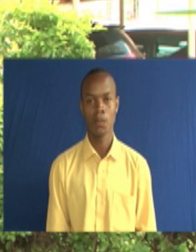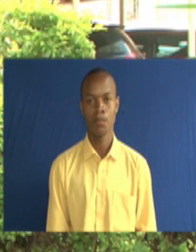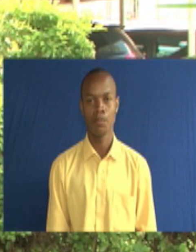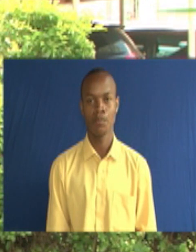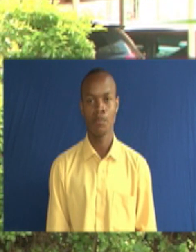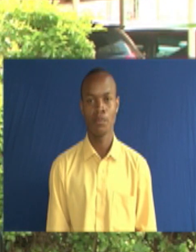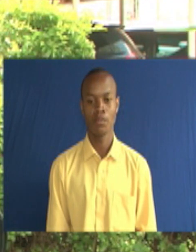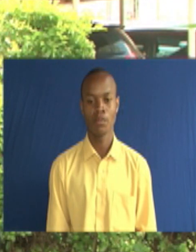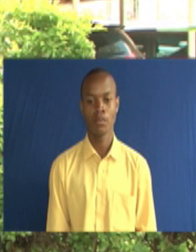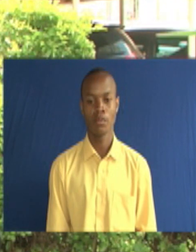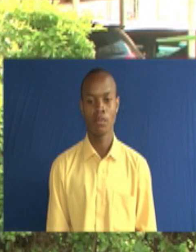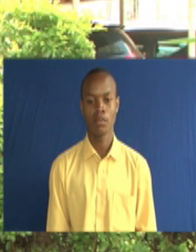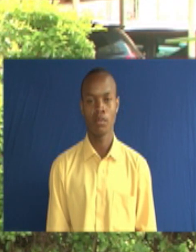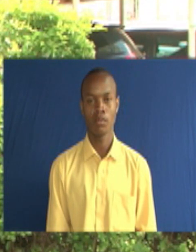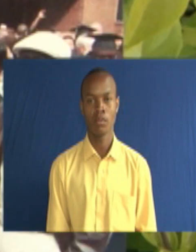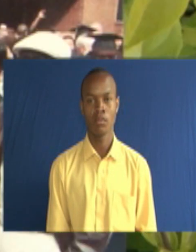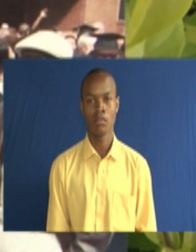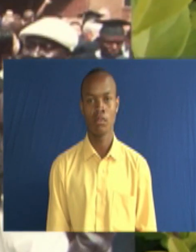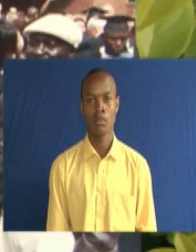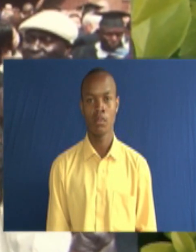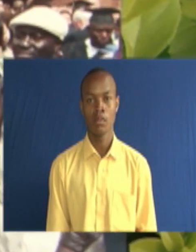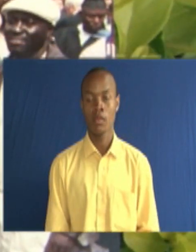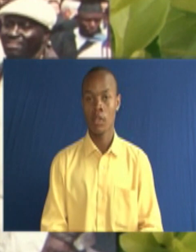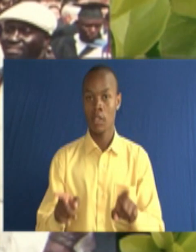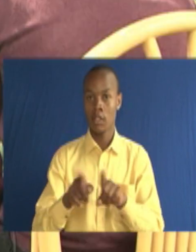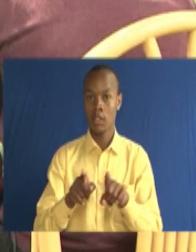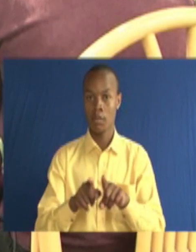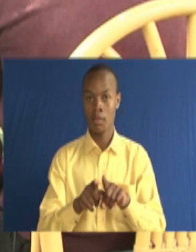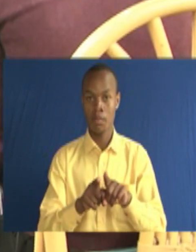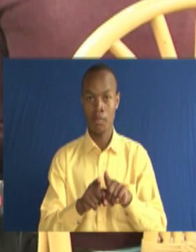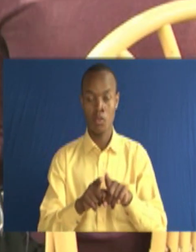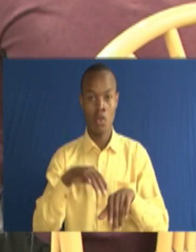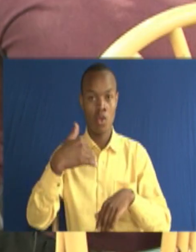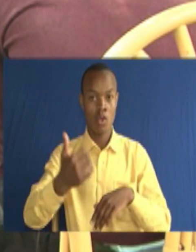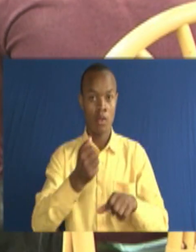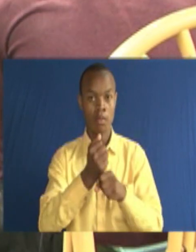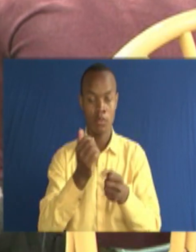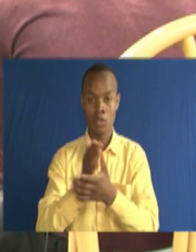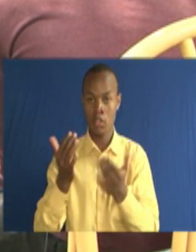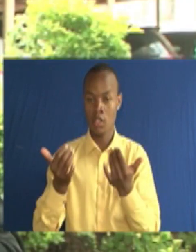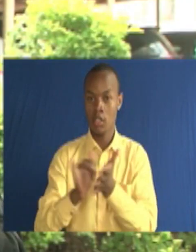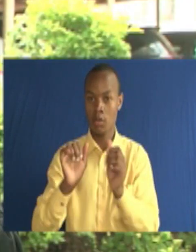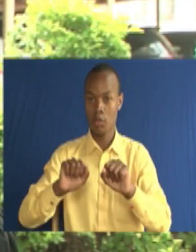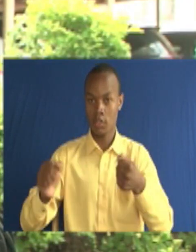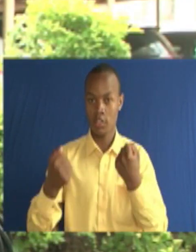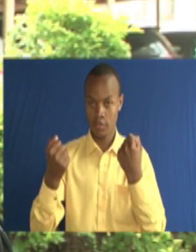more accessible. Kakiri's parting shot was on keeping safe during this pandemic.